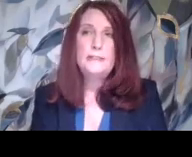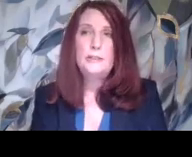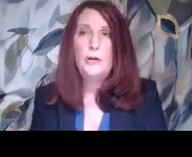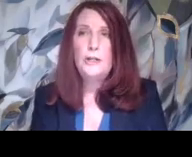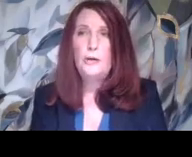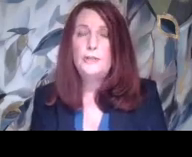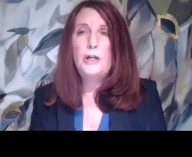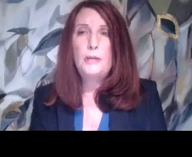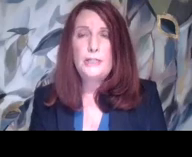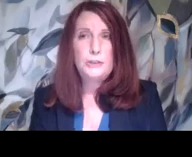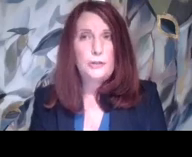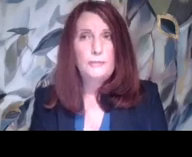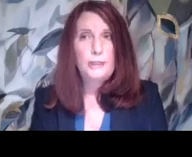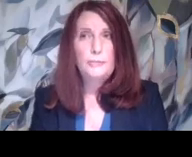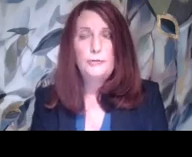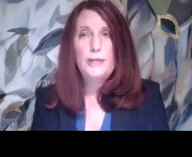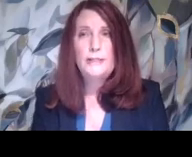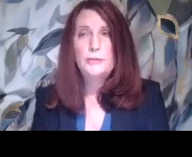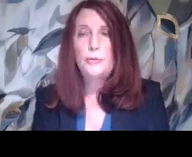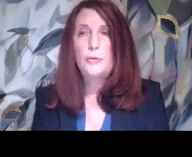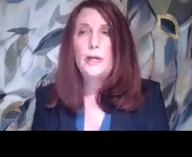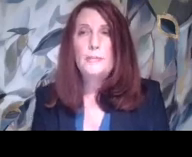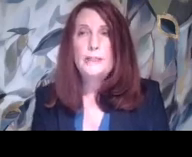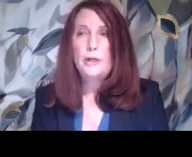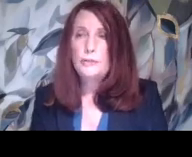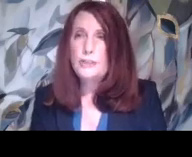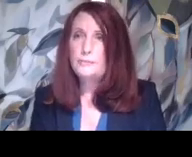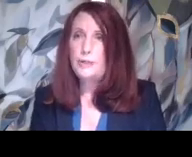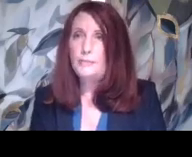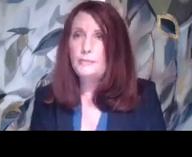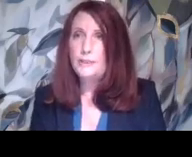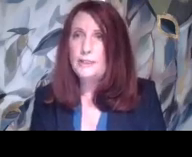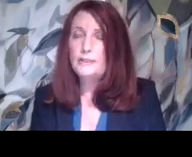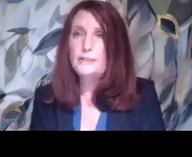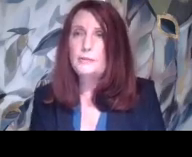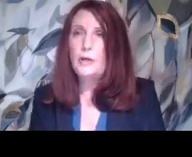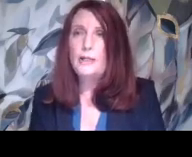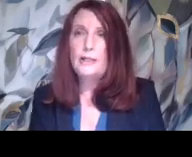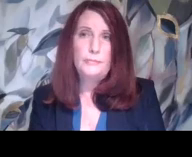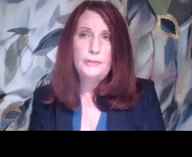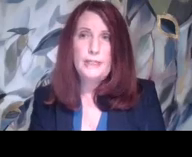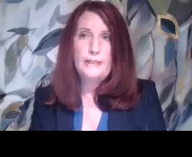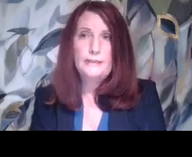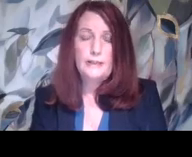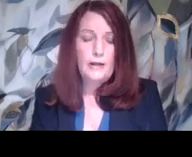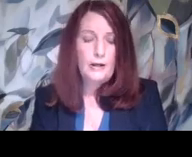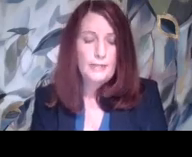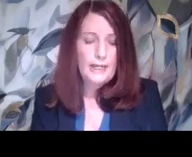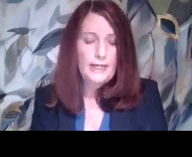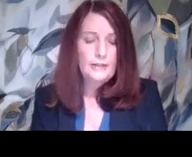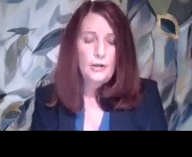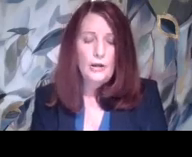this, in this scenario, the accommodations already been approved by the school, but the coach has a with it and doesn't want to implement it.